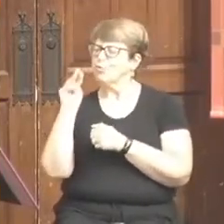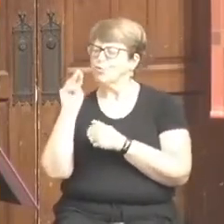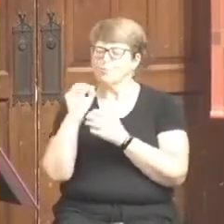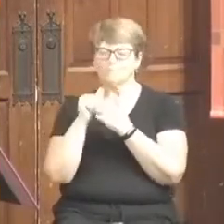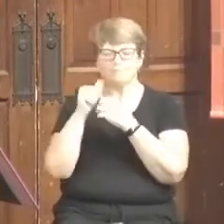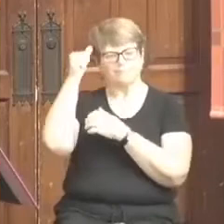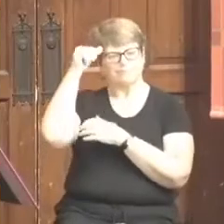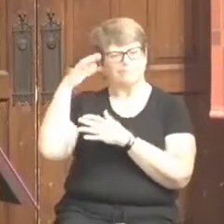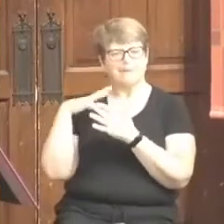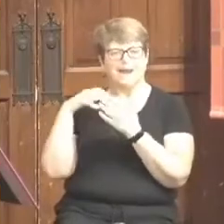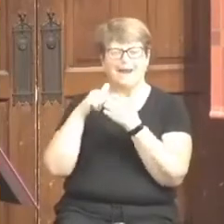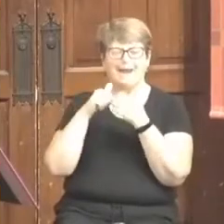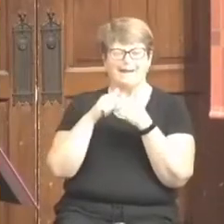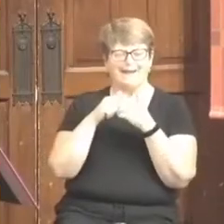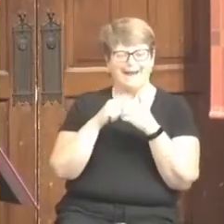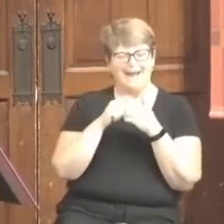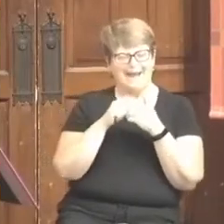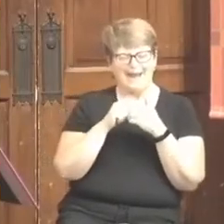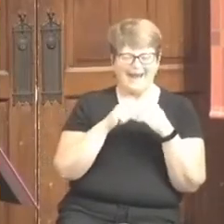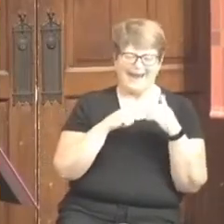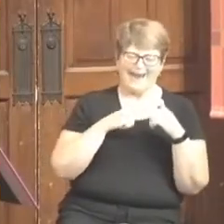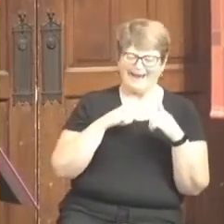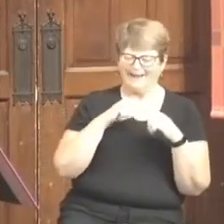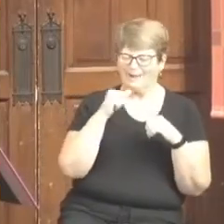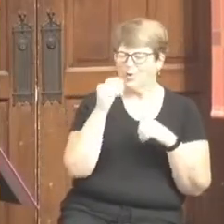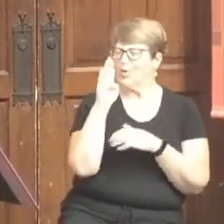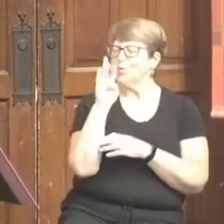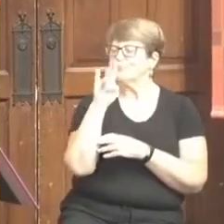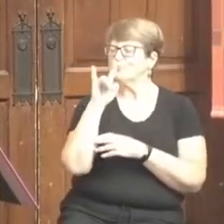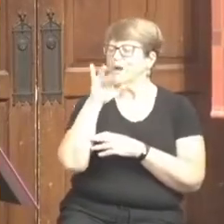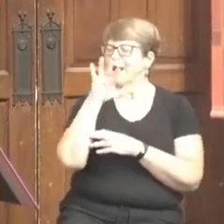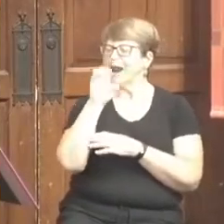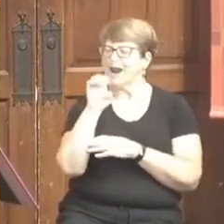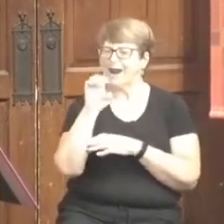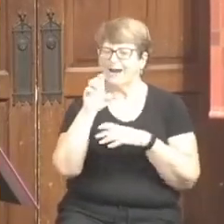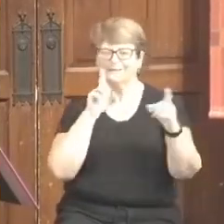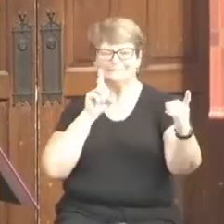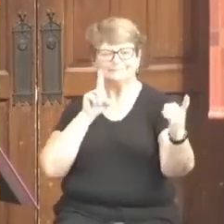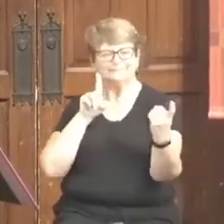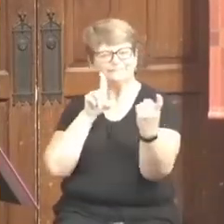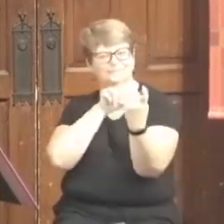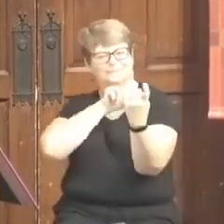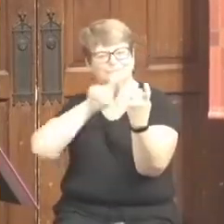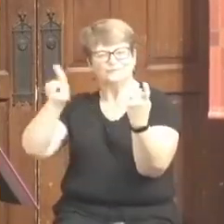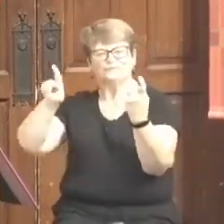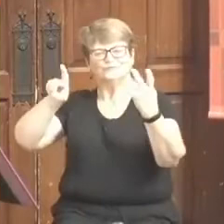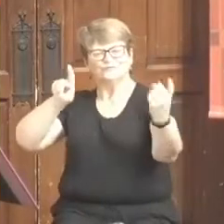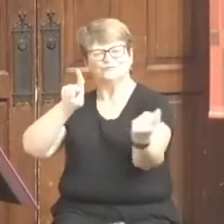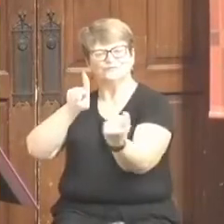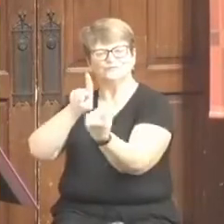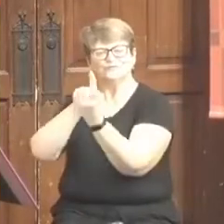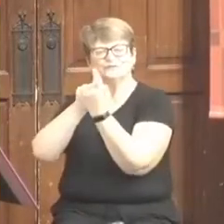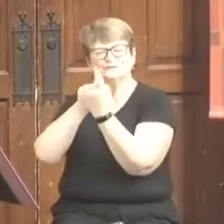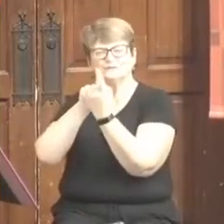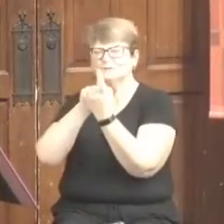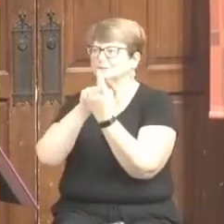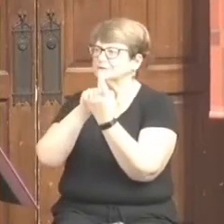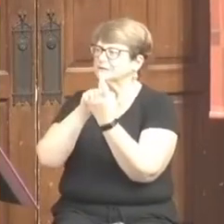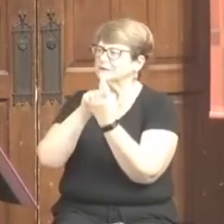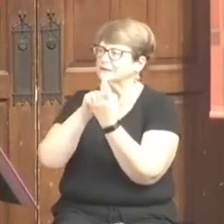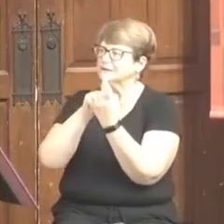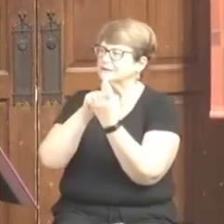bridesmaids were coming down the aisle. The bride finally came down the aisle.